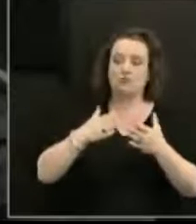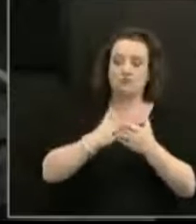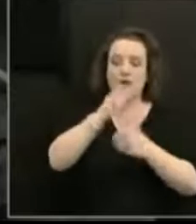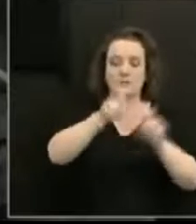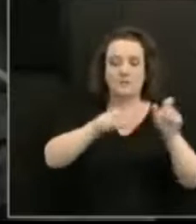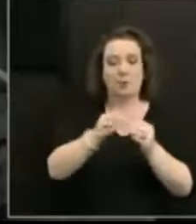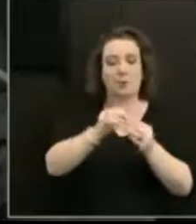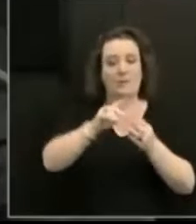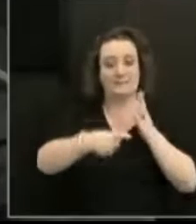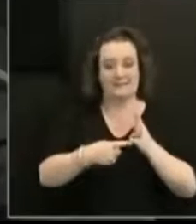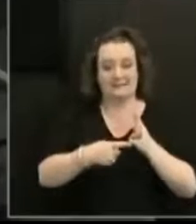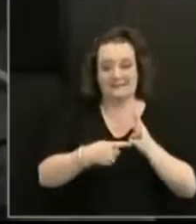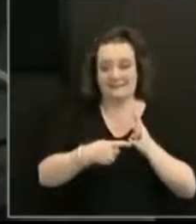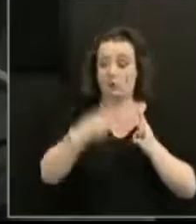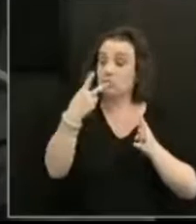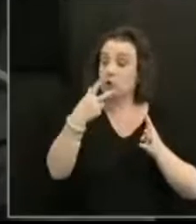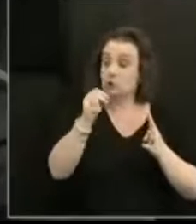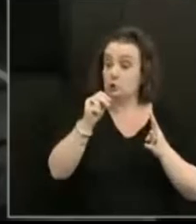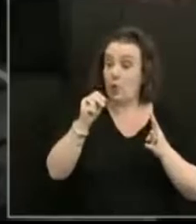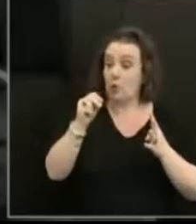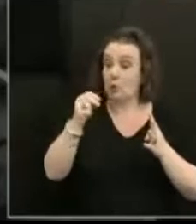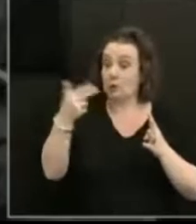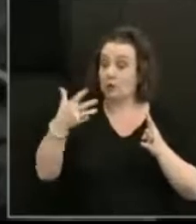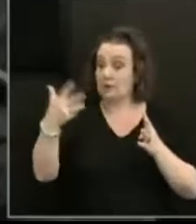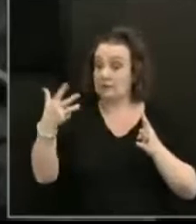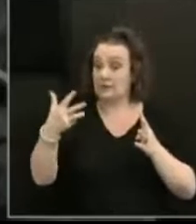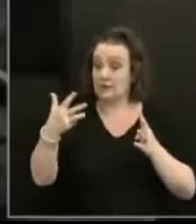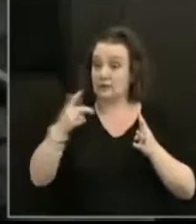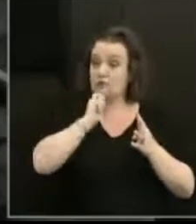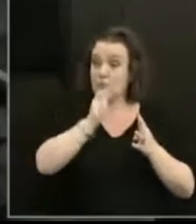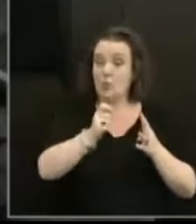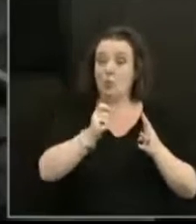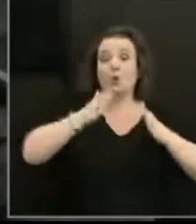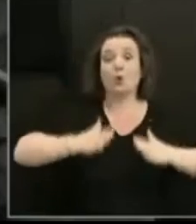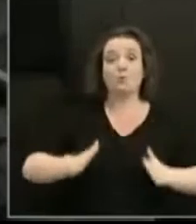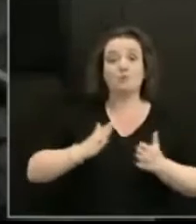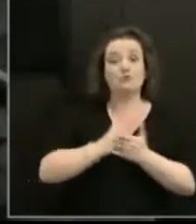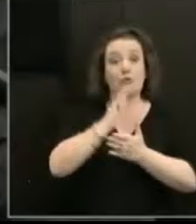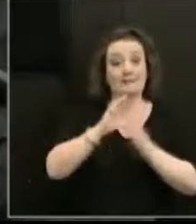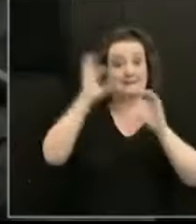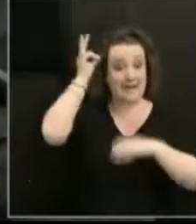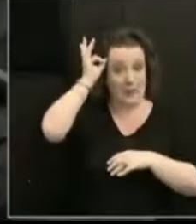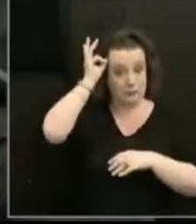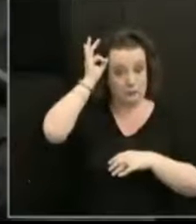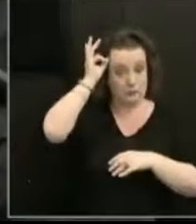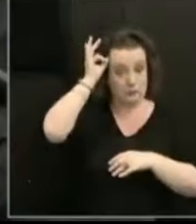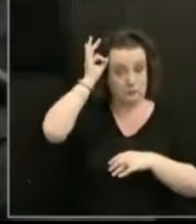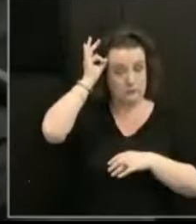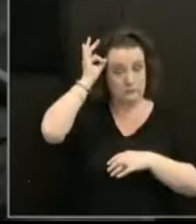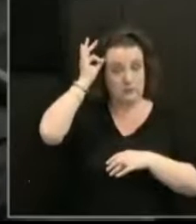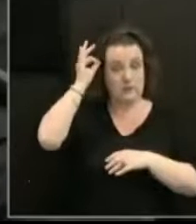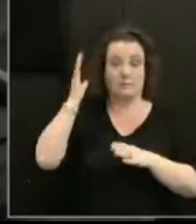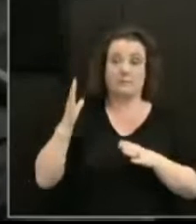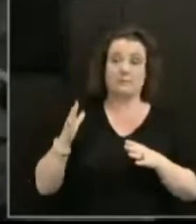And her 2019 report to the Human Rights Council on ending the deprivation of liberty